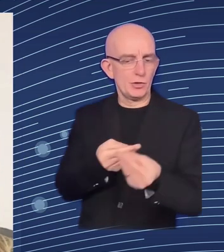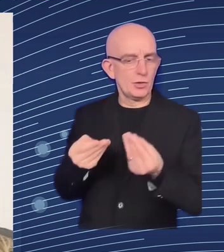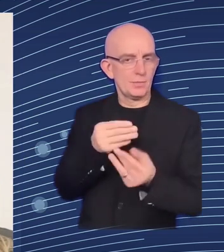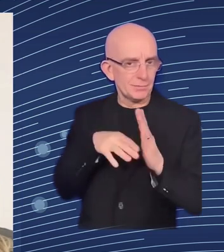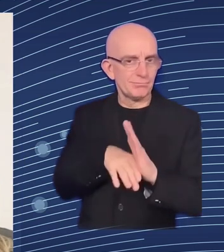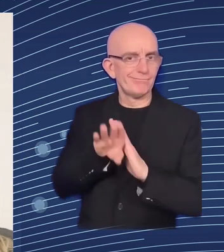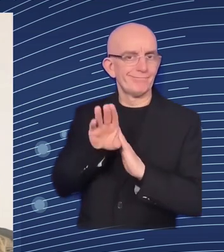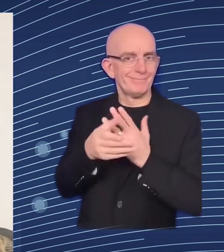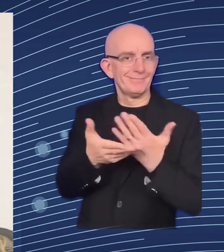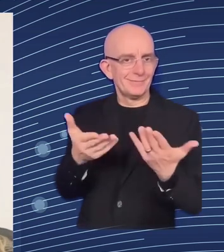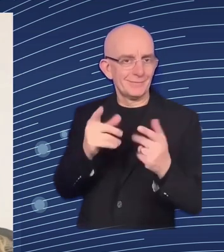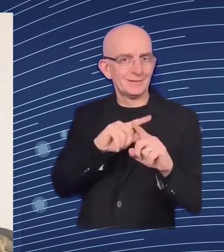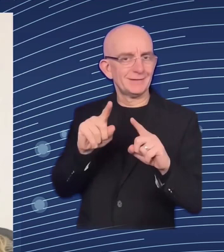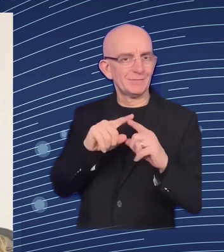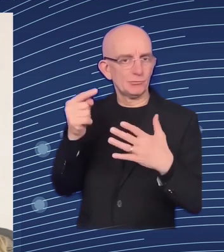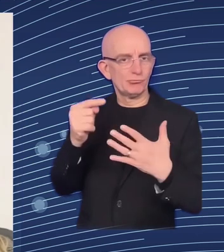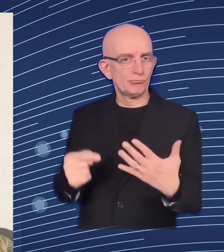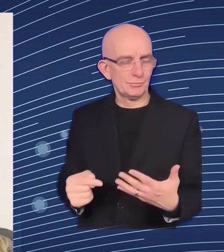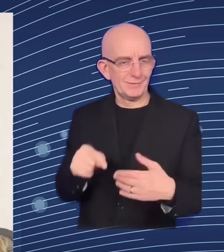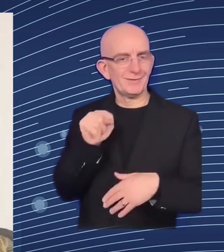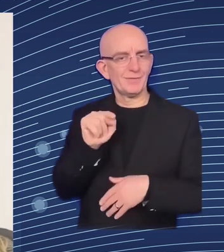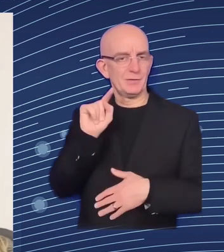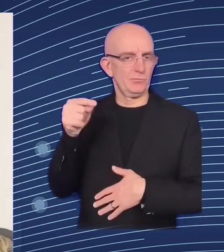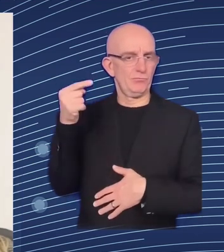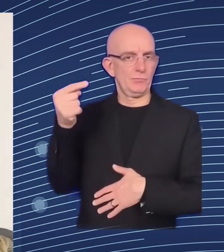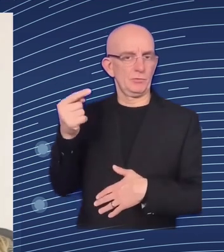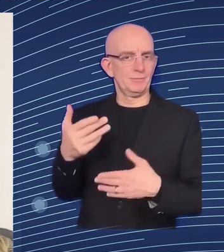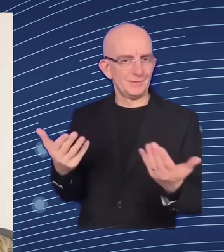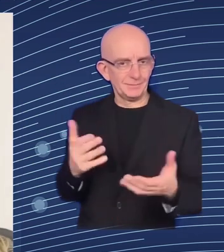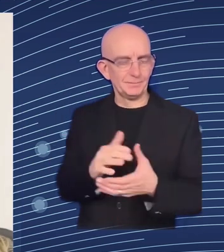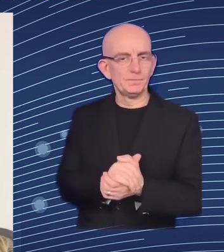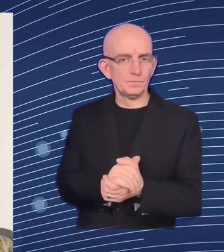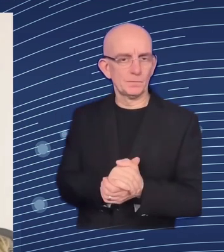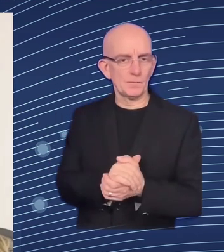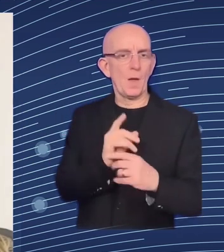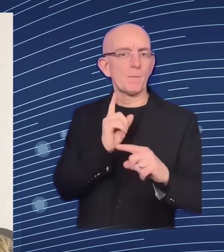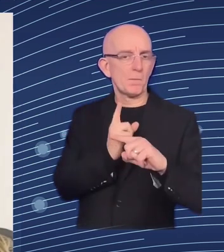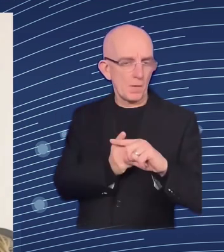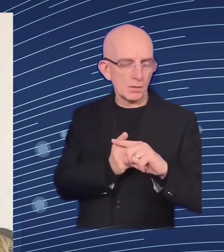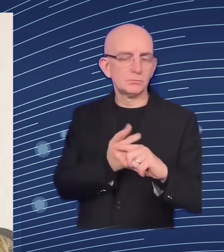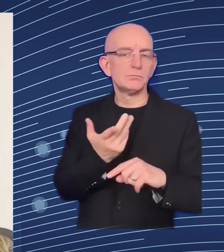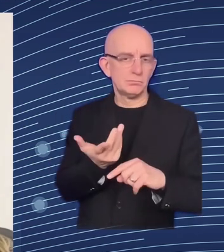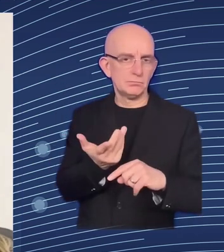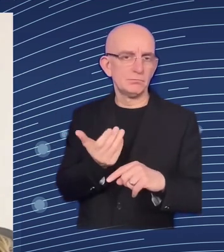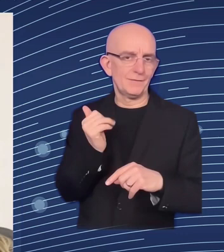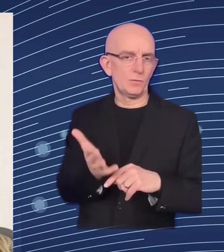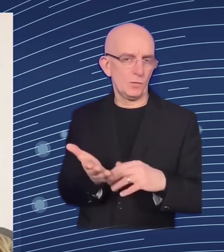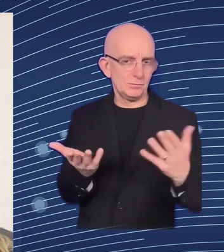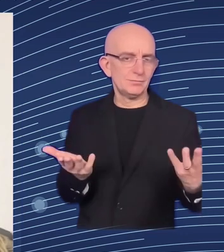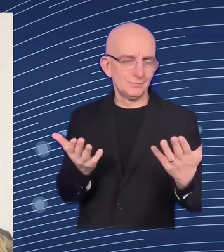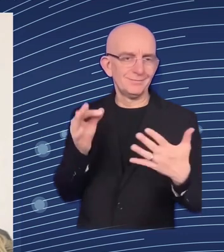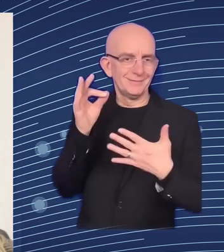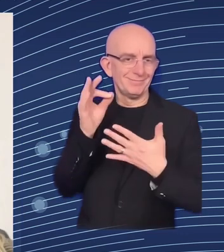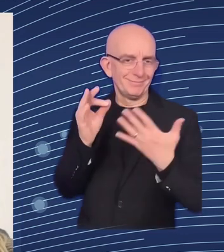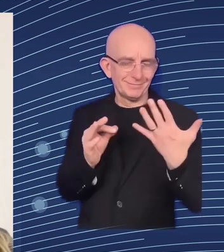of course also the very kind of specific challenges that again we've covered through the course of this conversation the um issues around disability and how